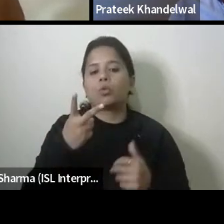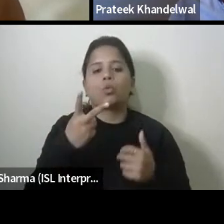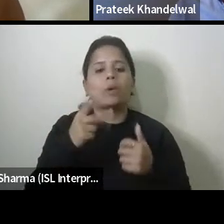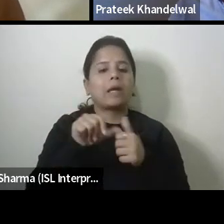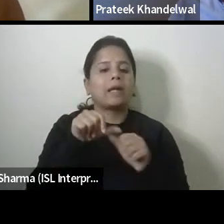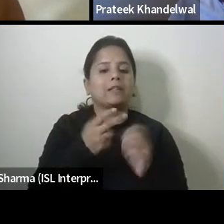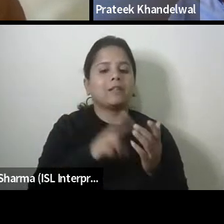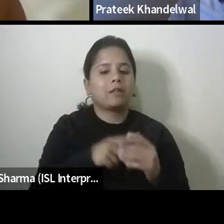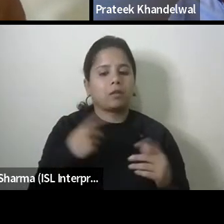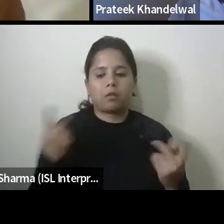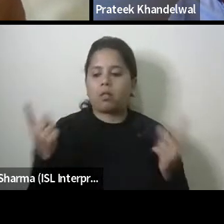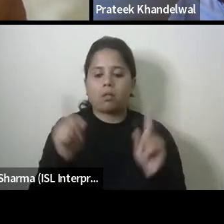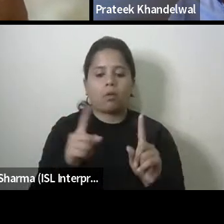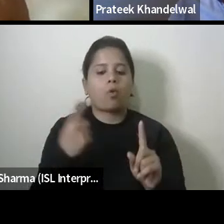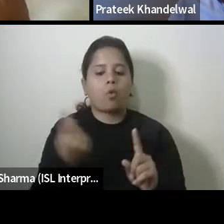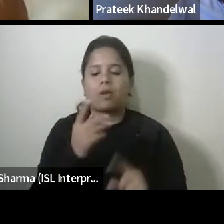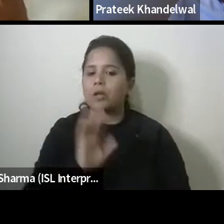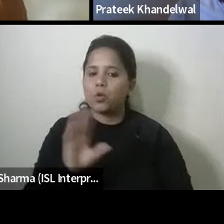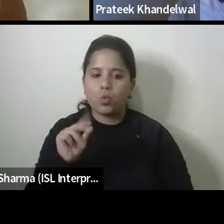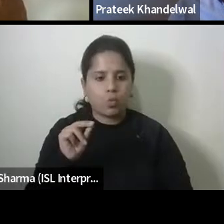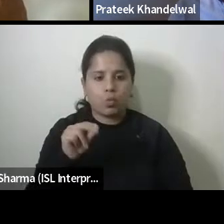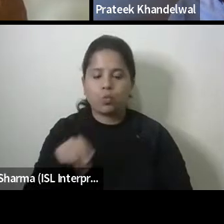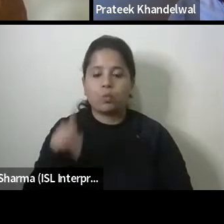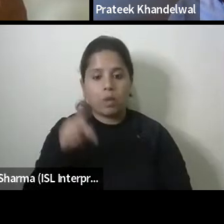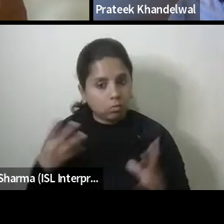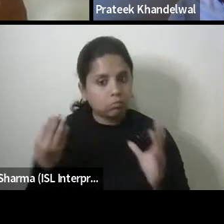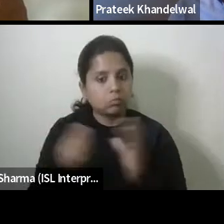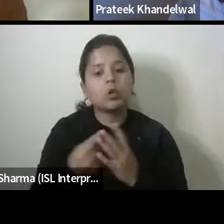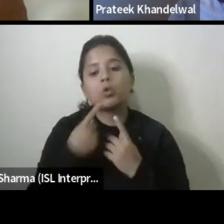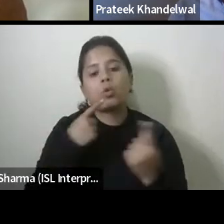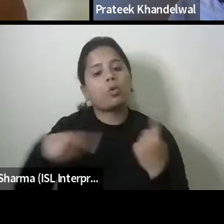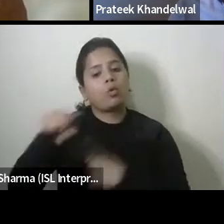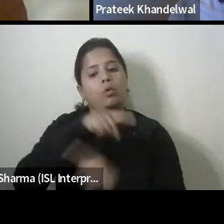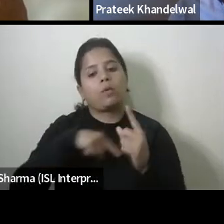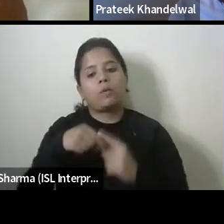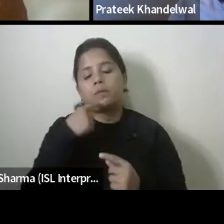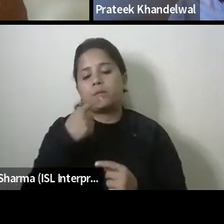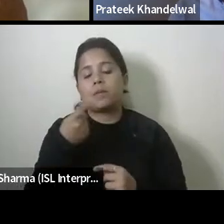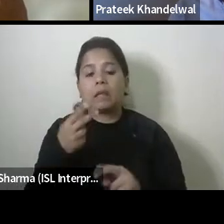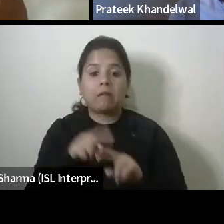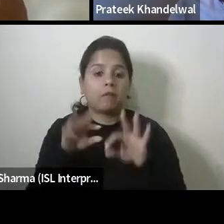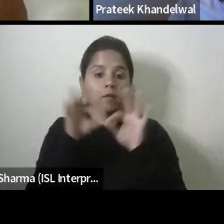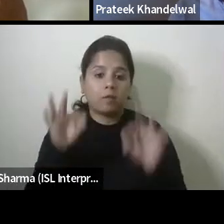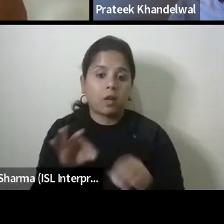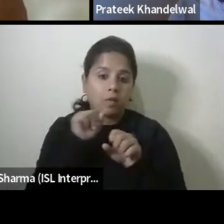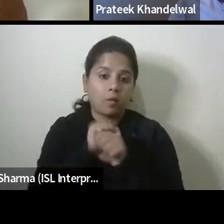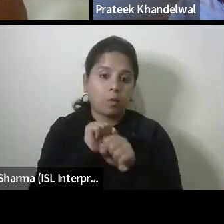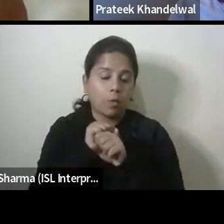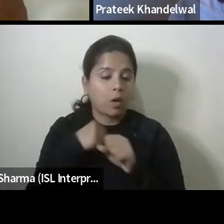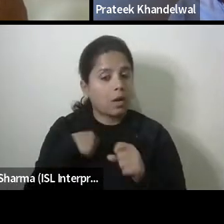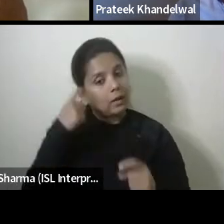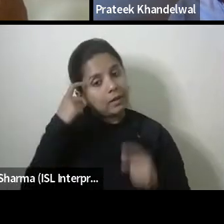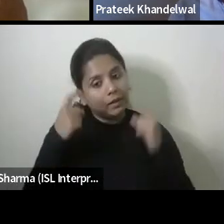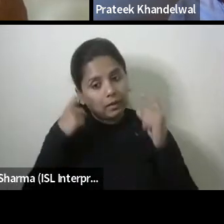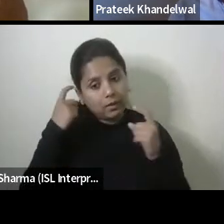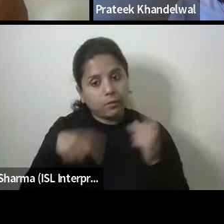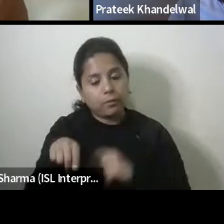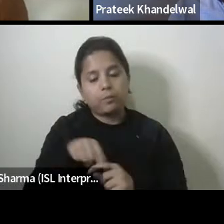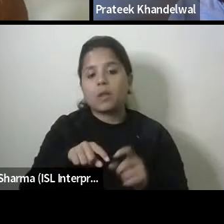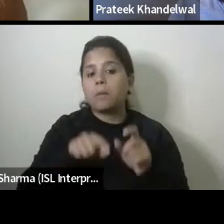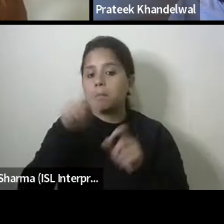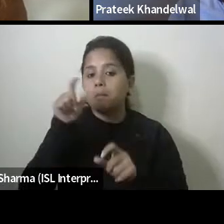talking so things like that i mean you know so if we can think of a framework by where you know uh public